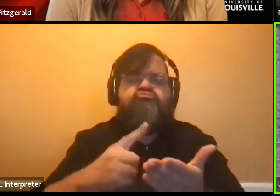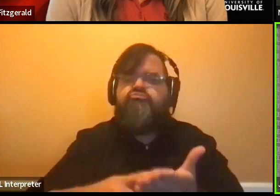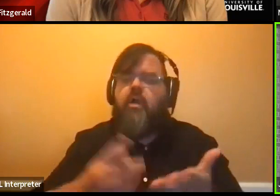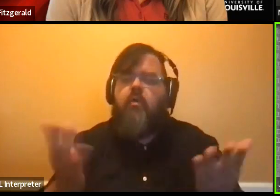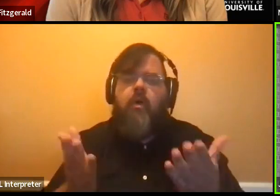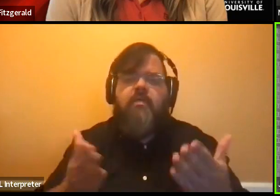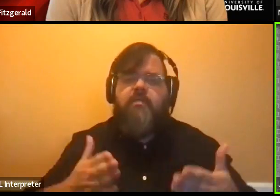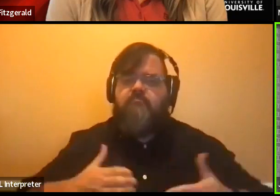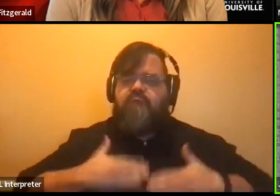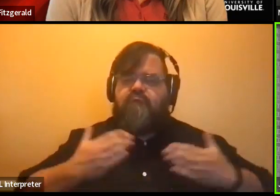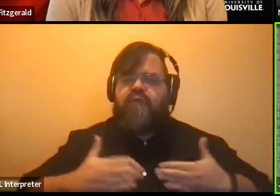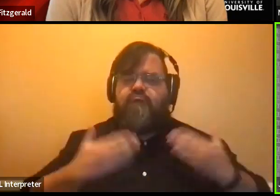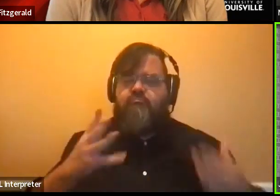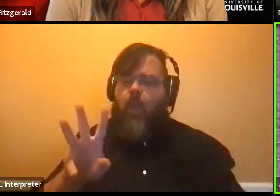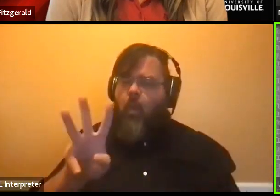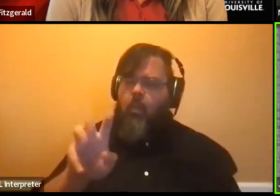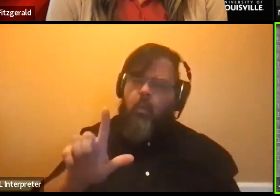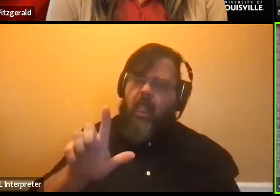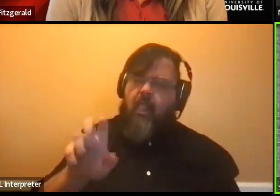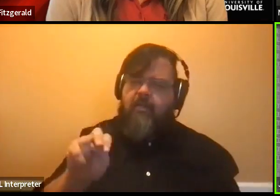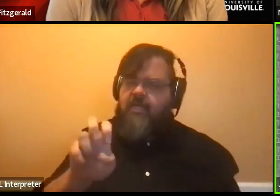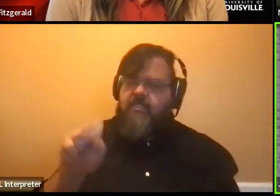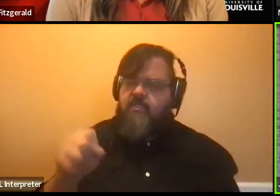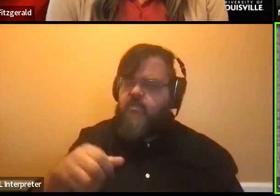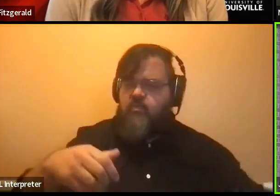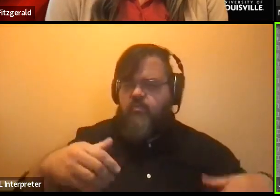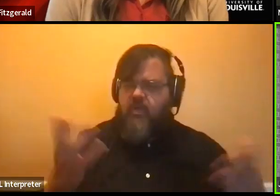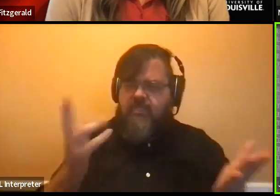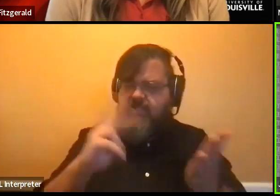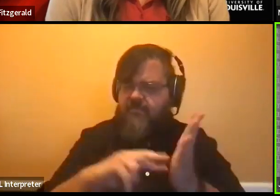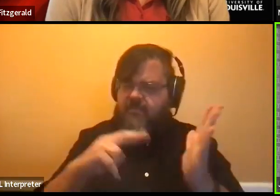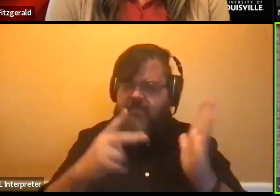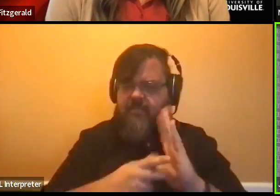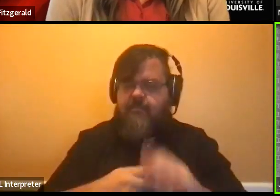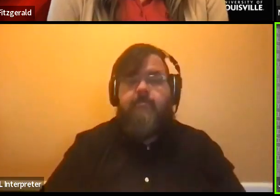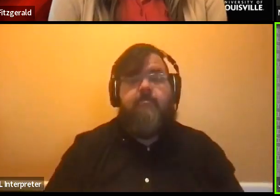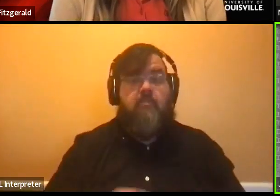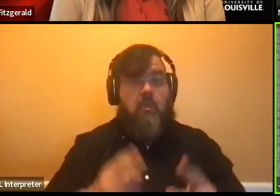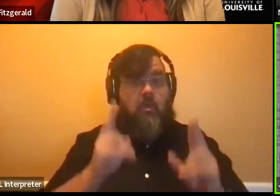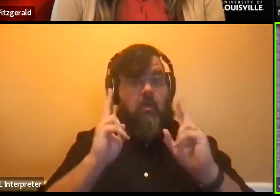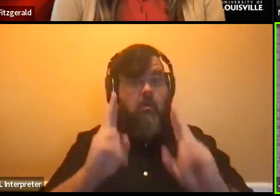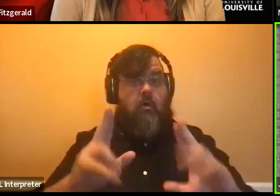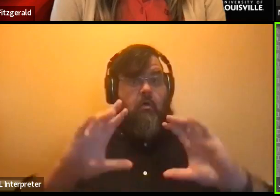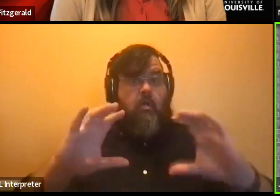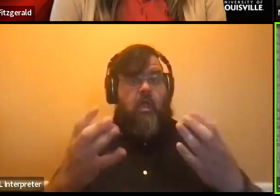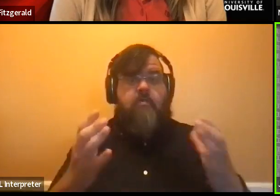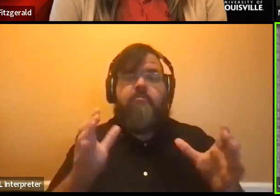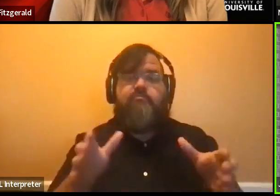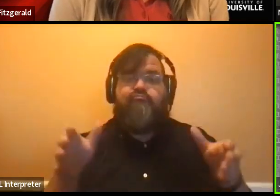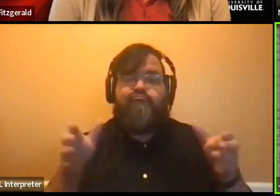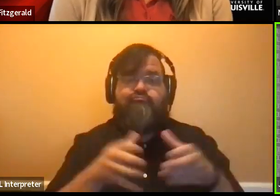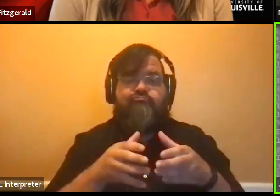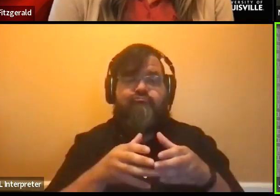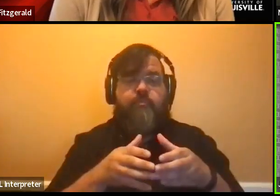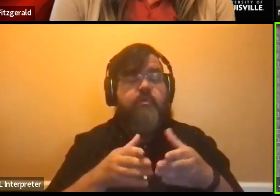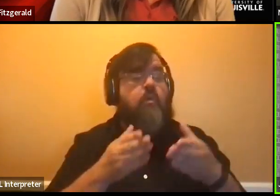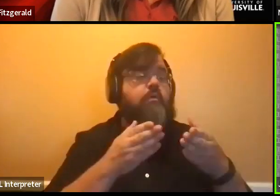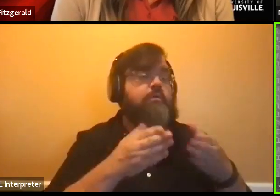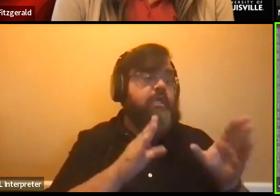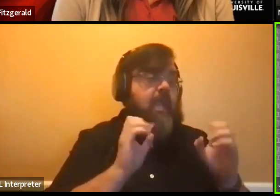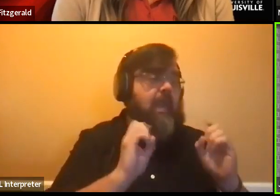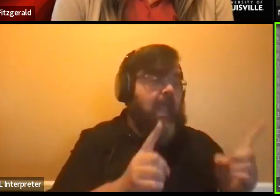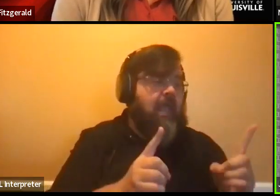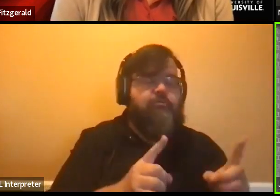is happiness? Honors courses are small. So our general education and our regular